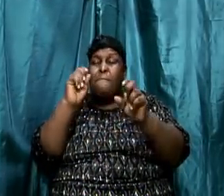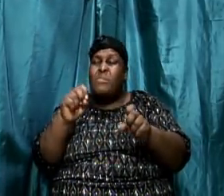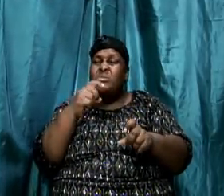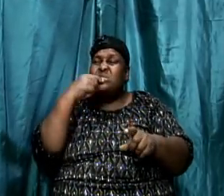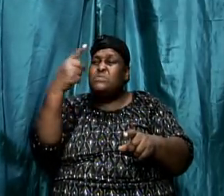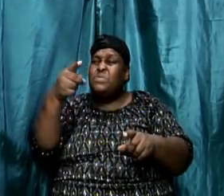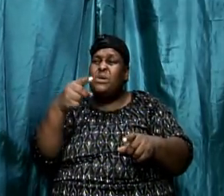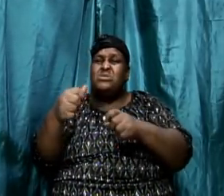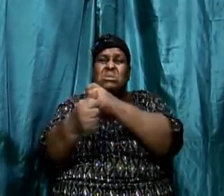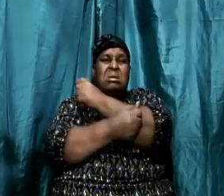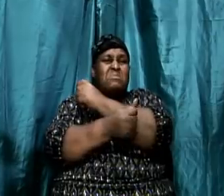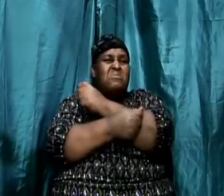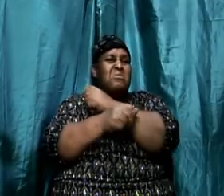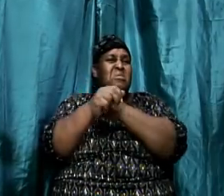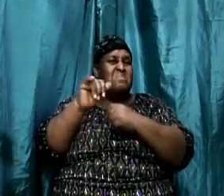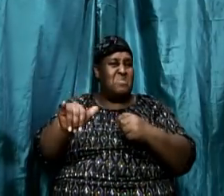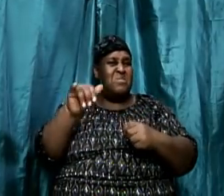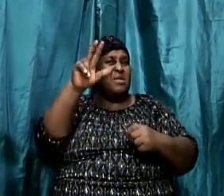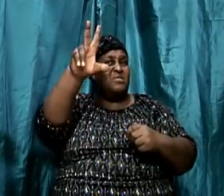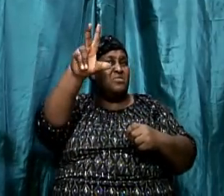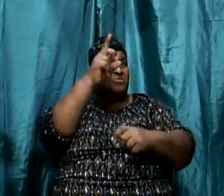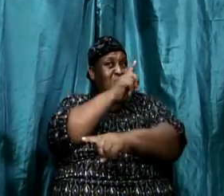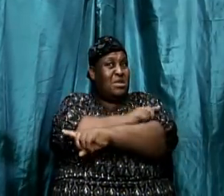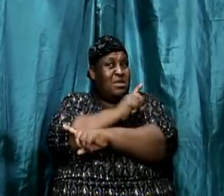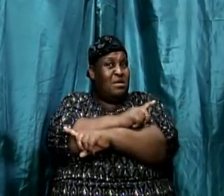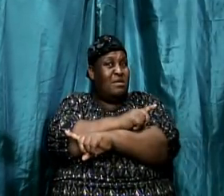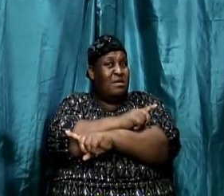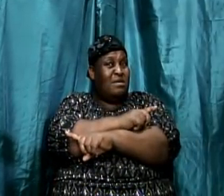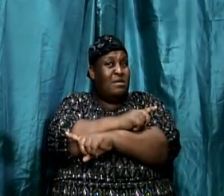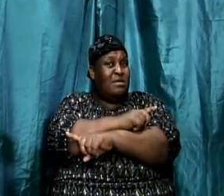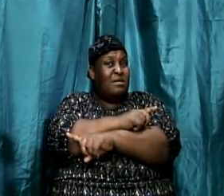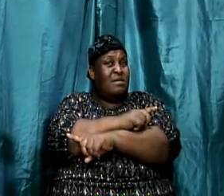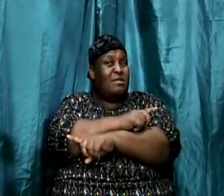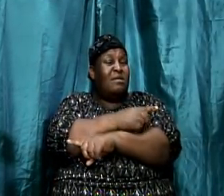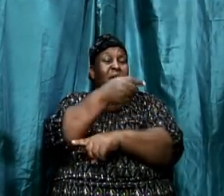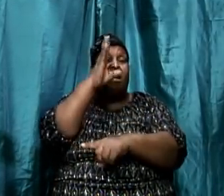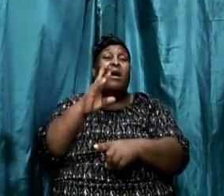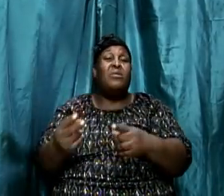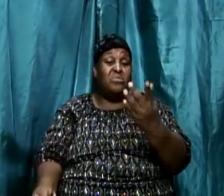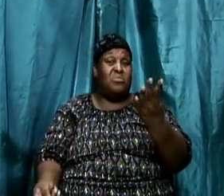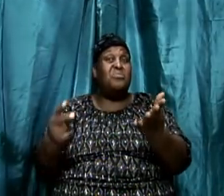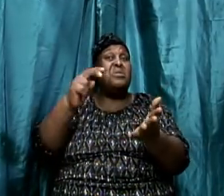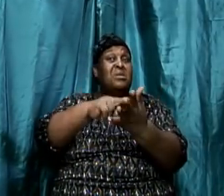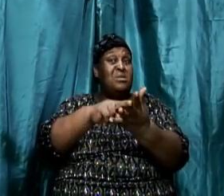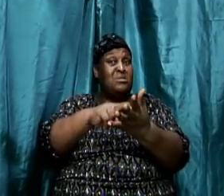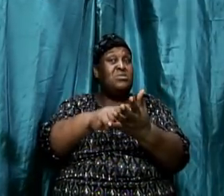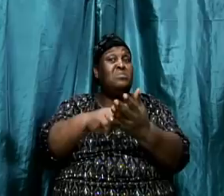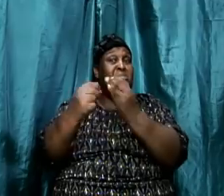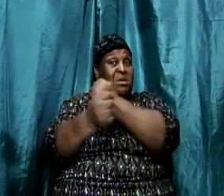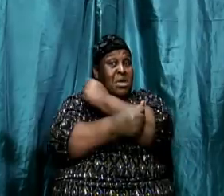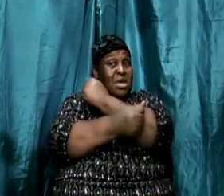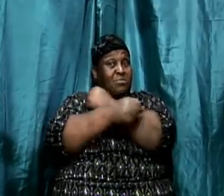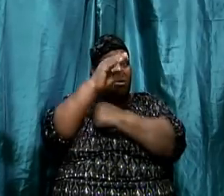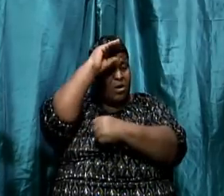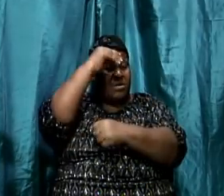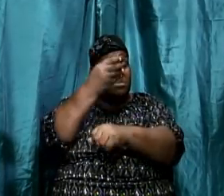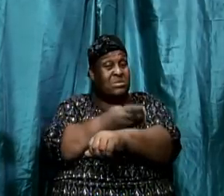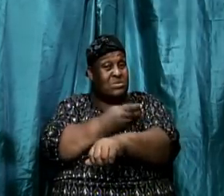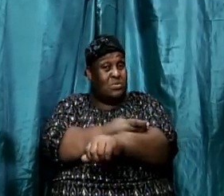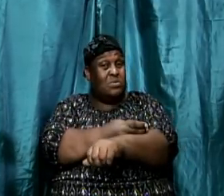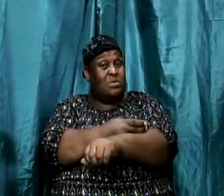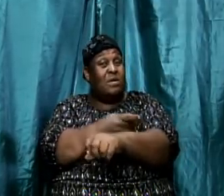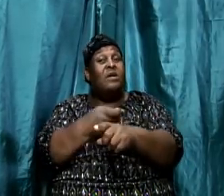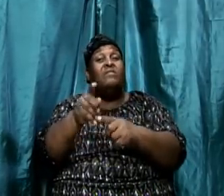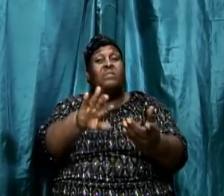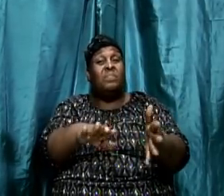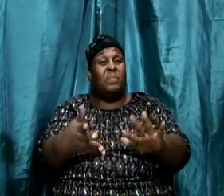For him to realize that even if he had killed that boy, praise God, he would have risen him from the dead. That comes out of observation. You're observing it. And guess what happened?